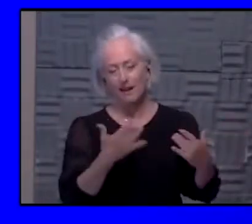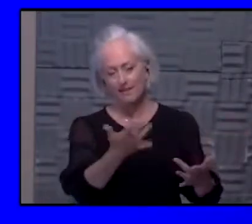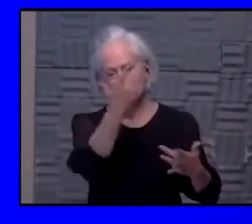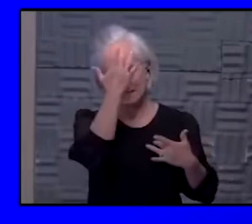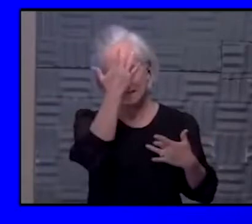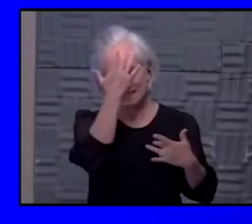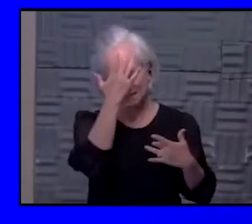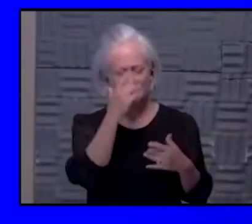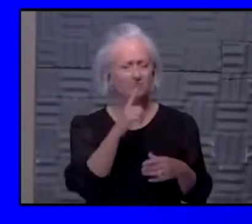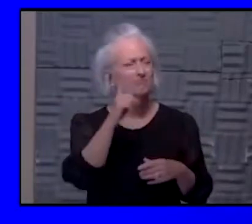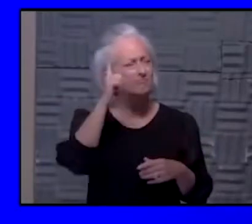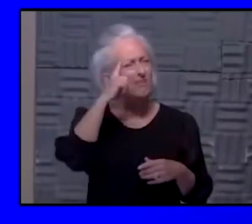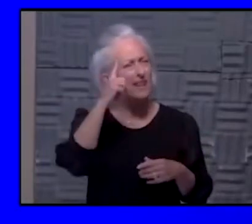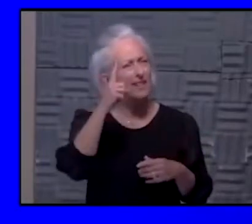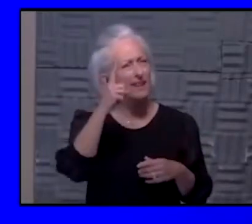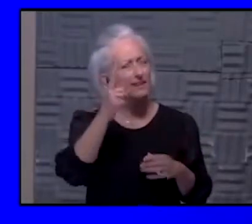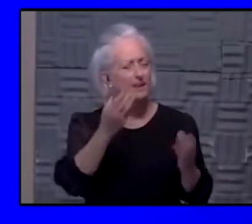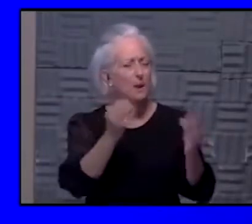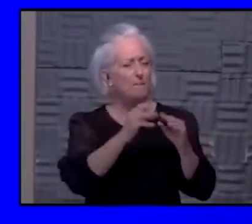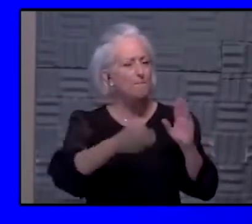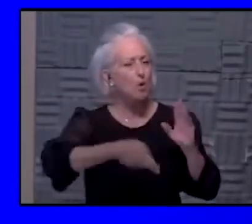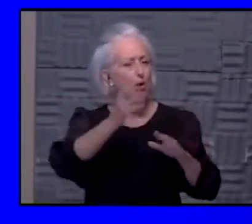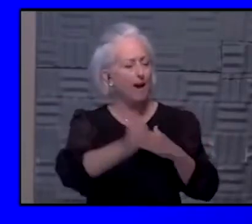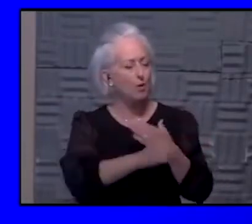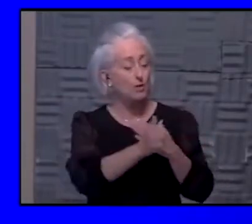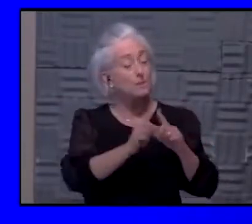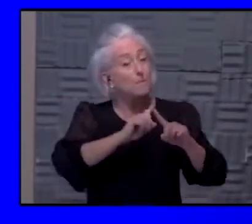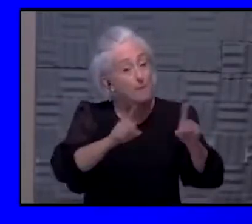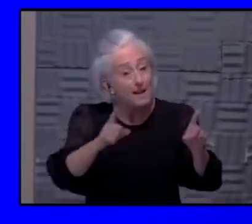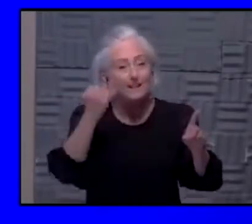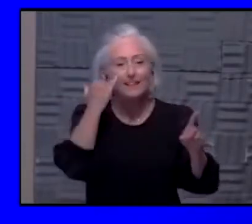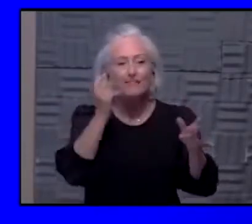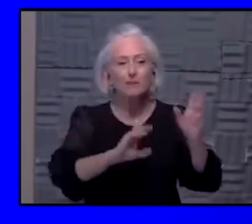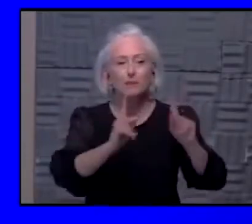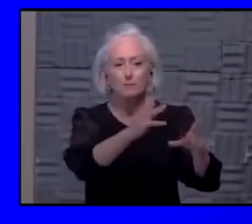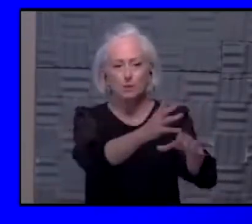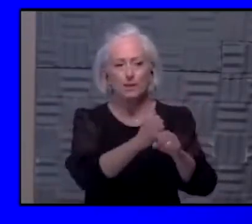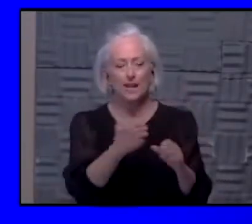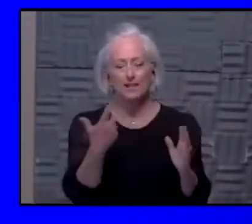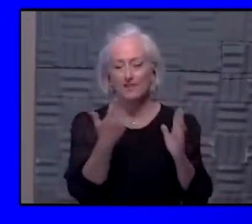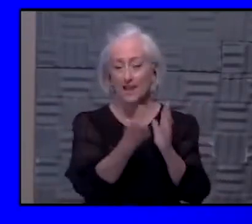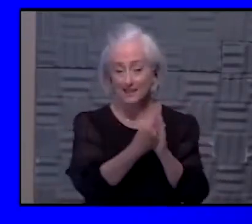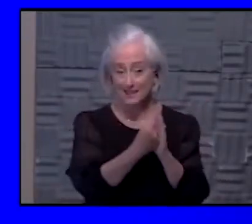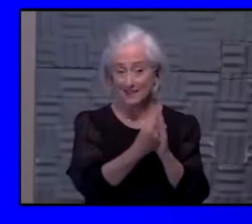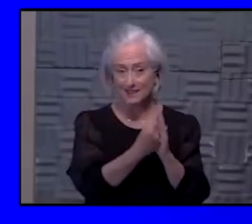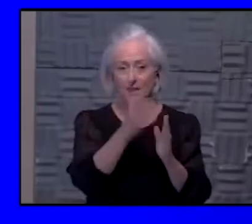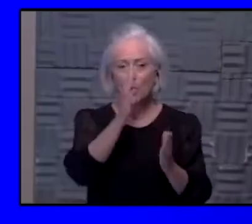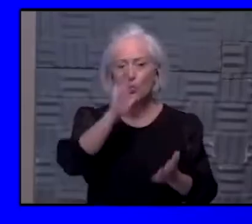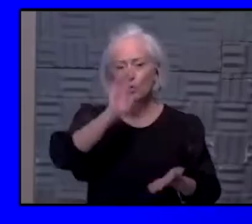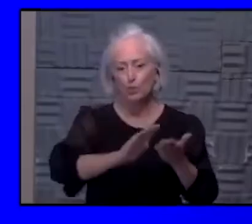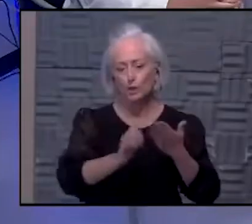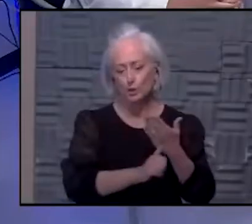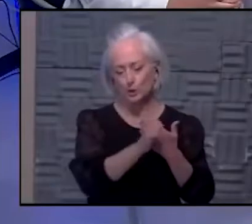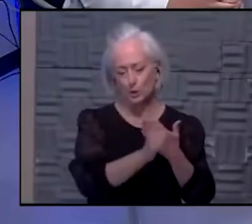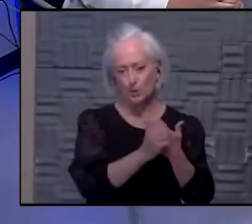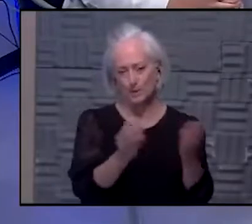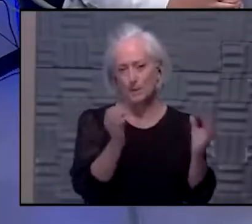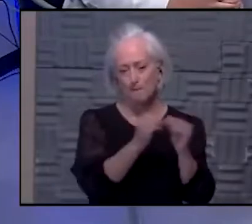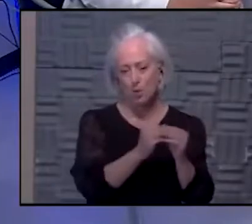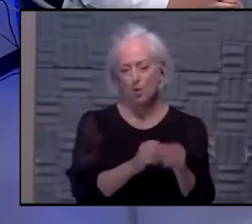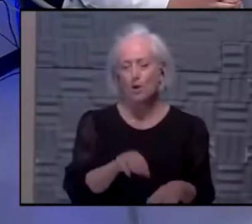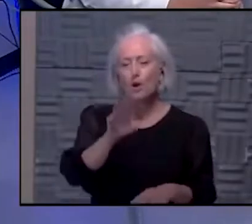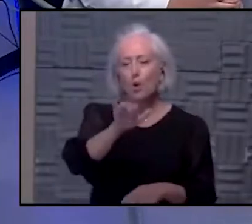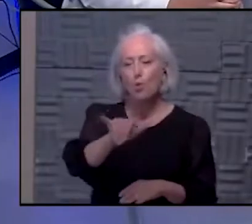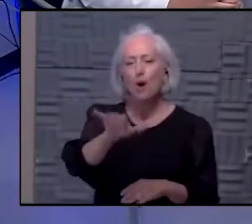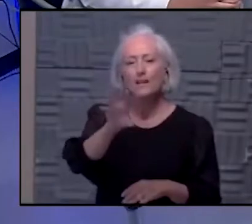think that would still be higher risk. But again, if we can get vaccinated, that's going to reduce the risk even more. Looks like Wyandotte County has had